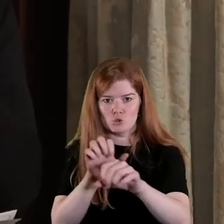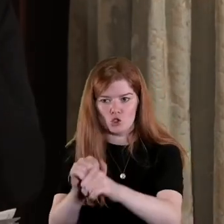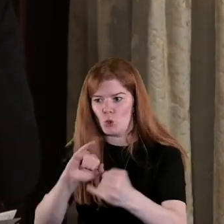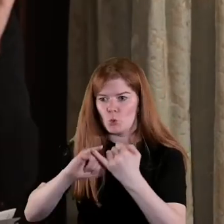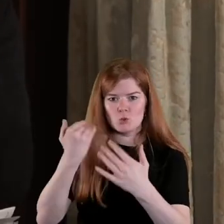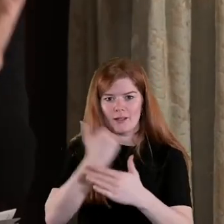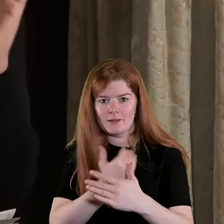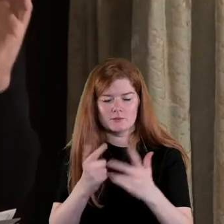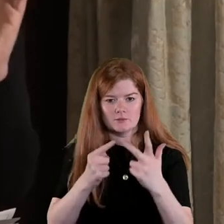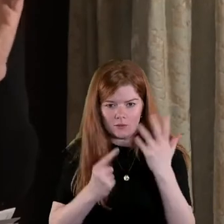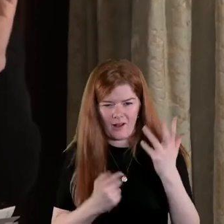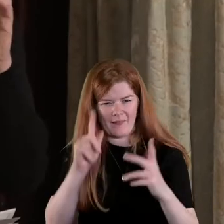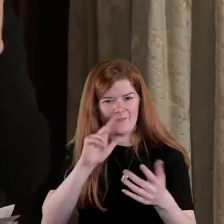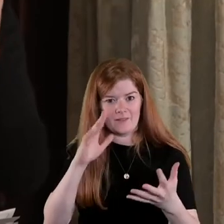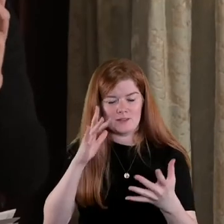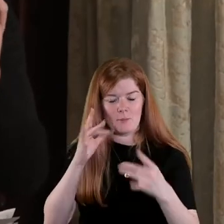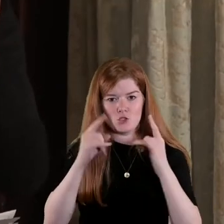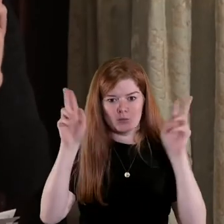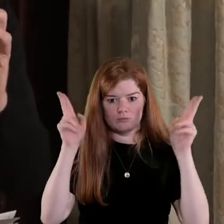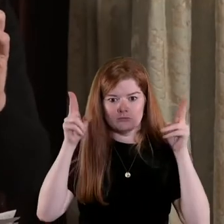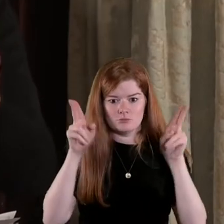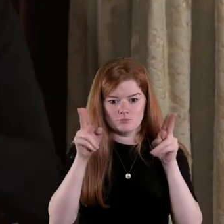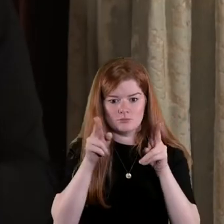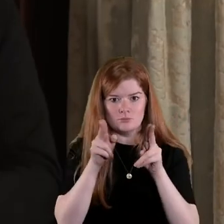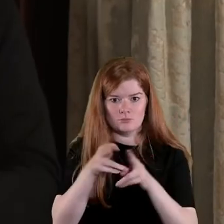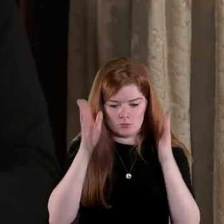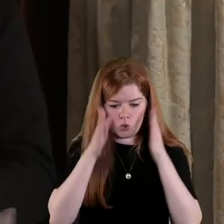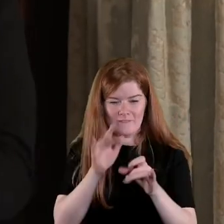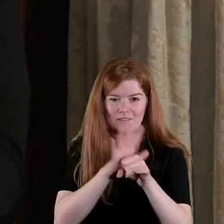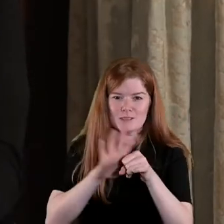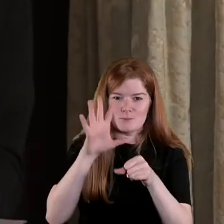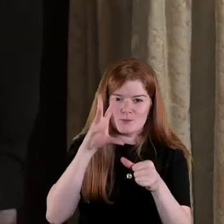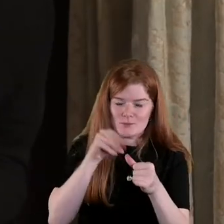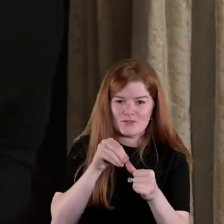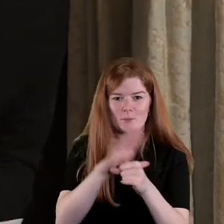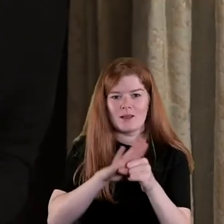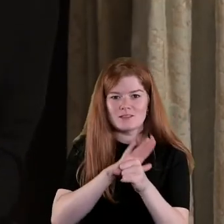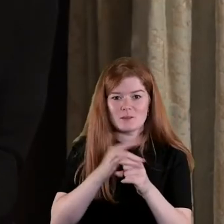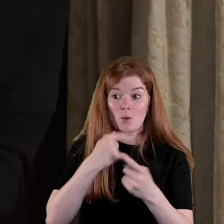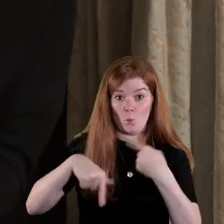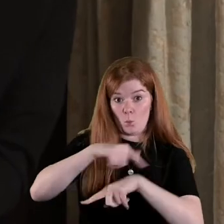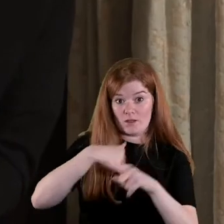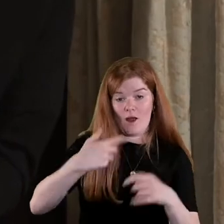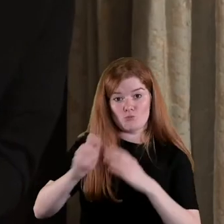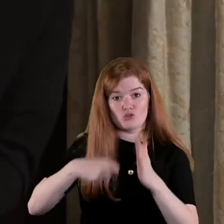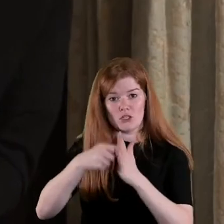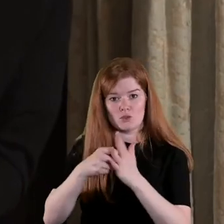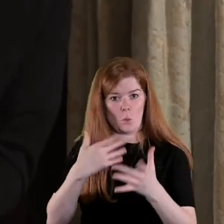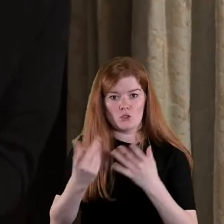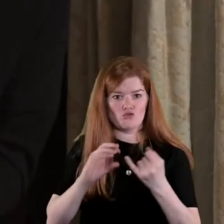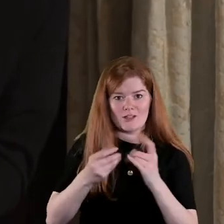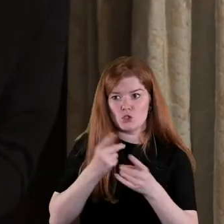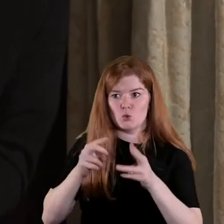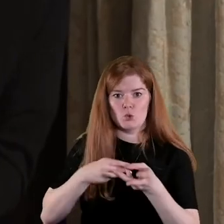and so on and I think that just draws you into a very kind of specific place and what we're really trying to do in our project by using you know